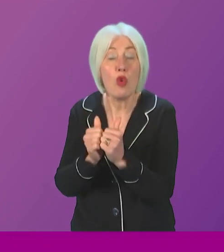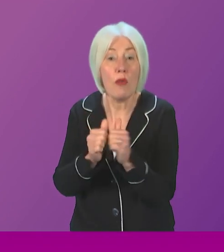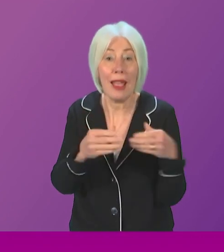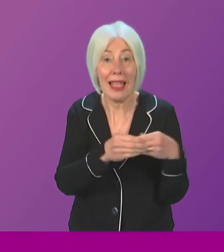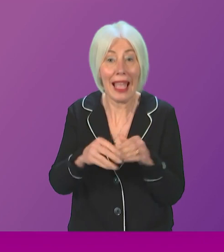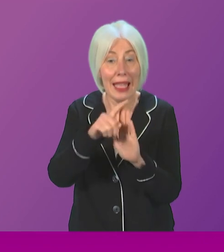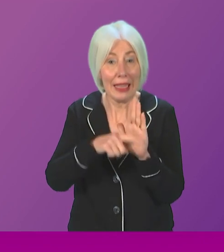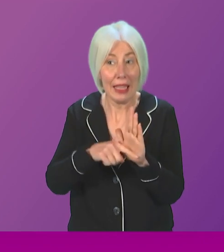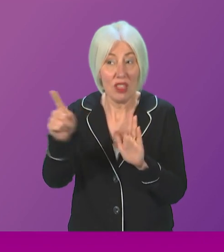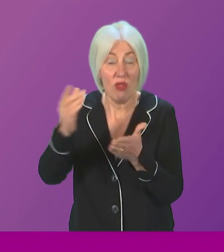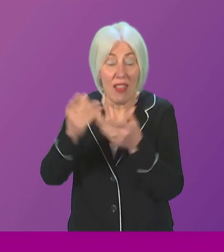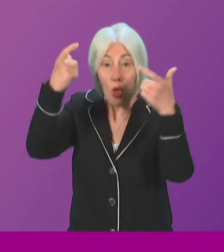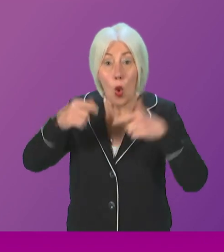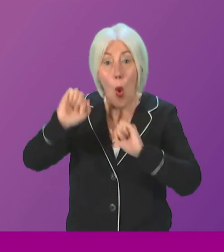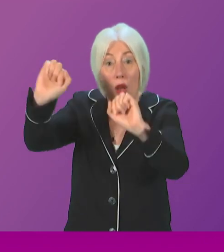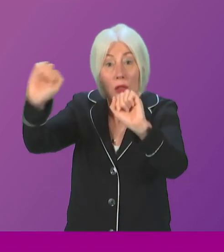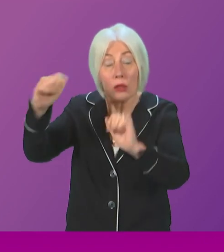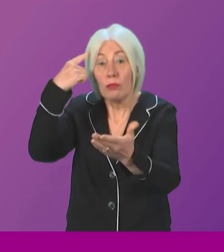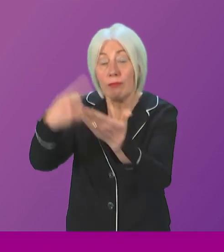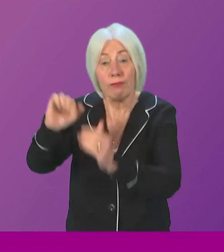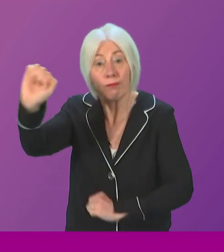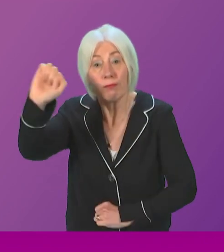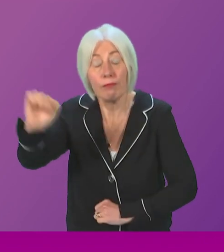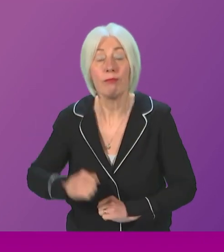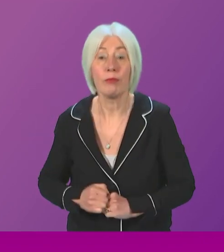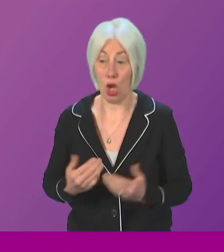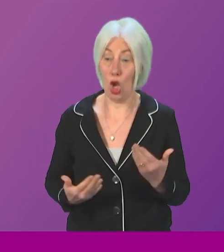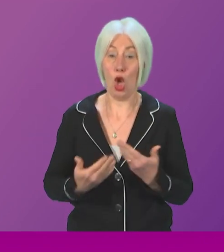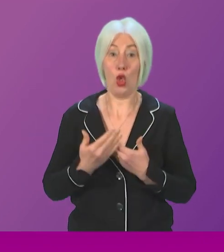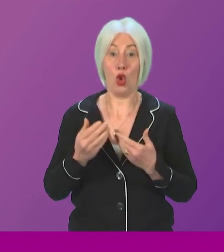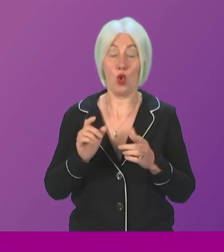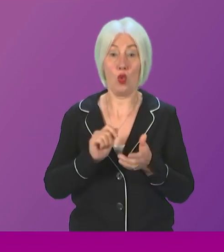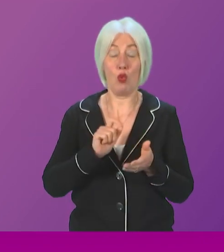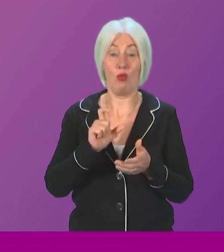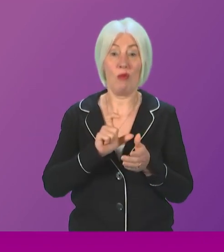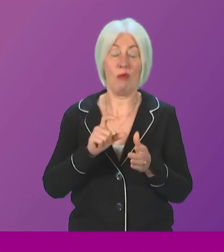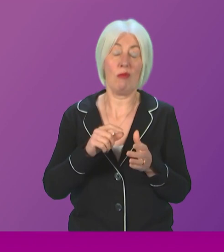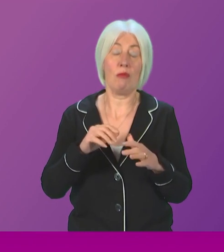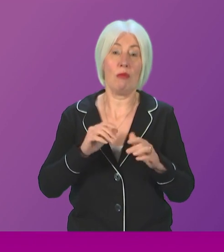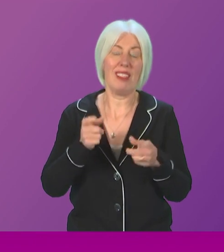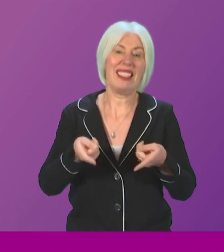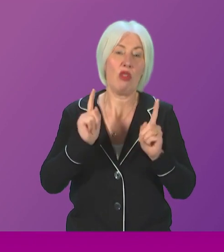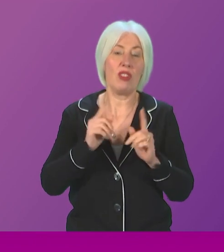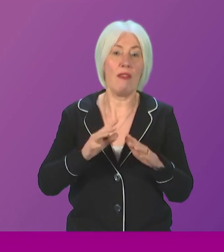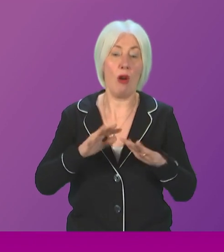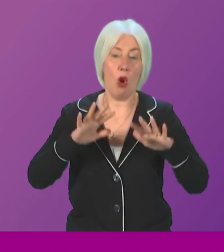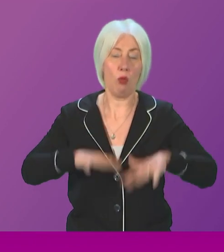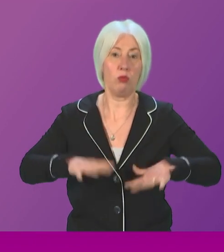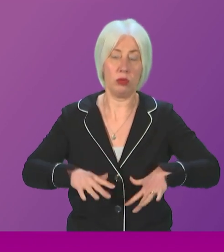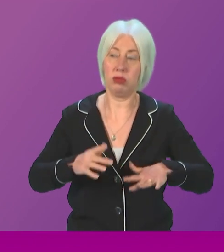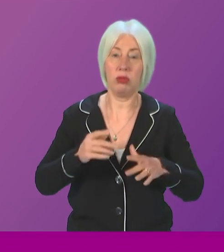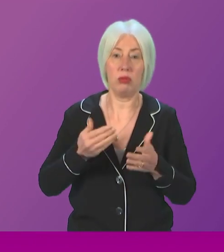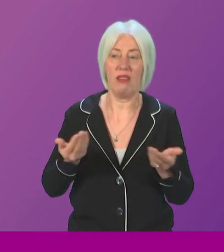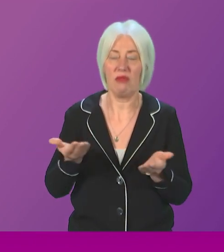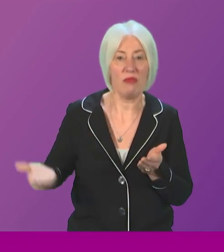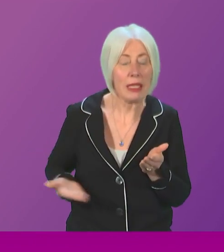for the High Court. Now, the new Secretary for Justice and Home Affairs, she has written to the chair of